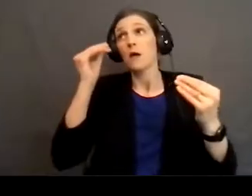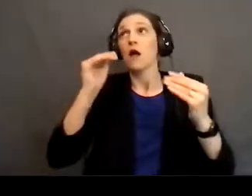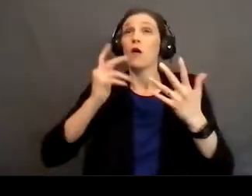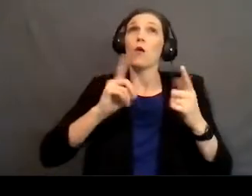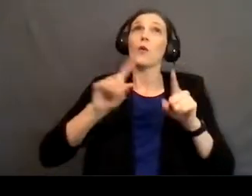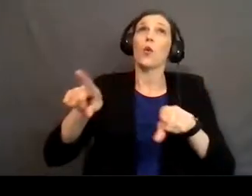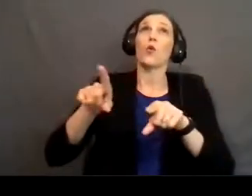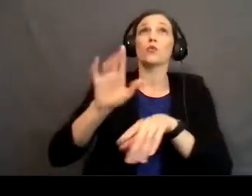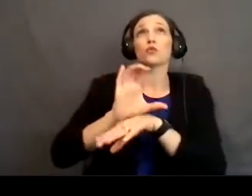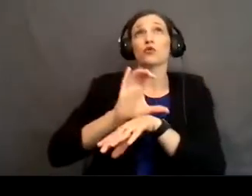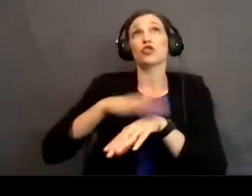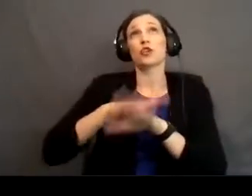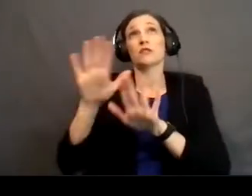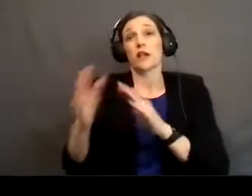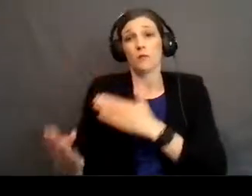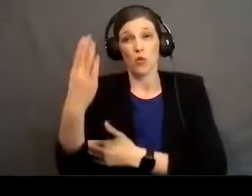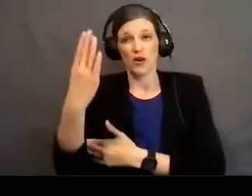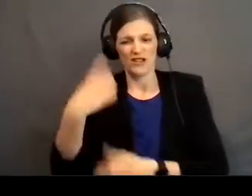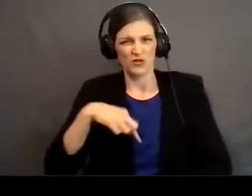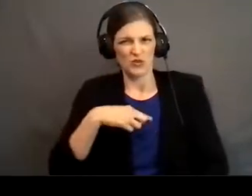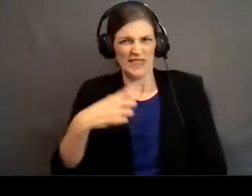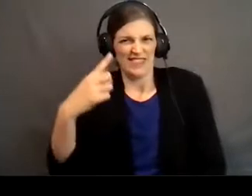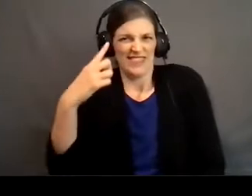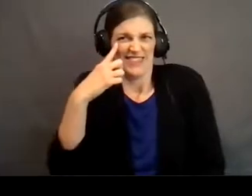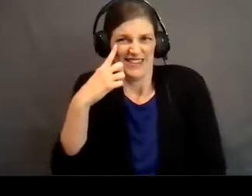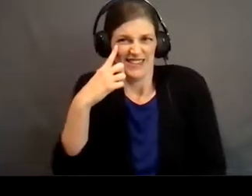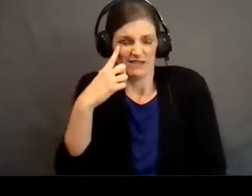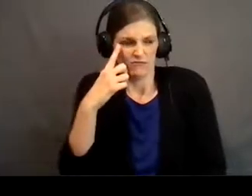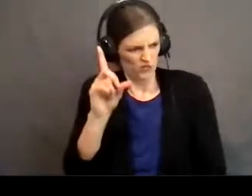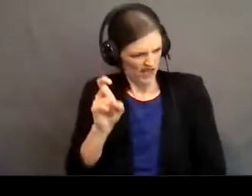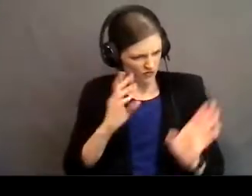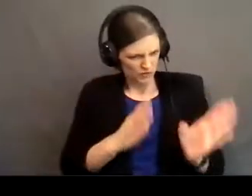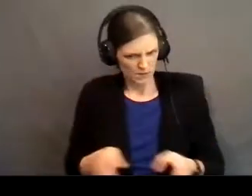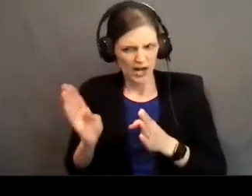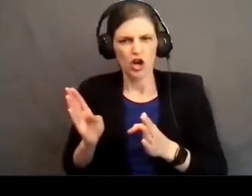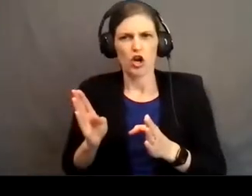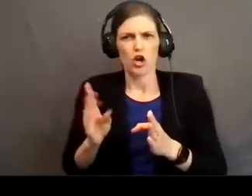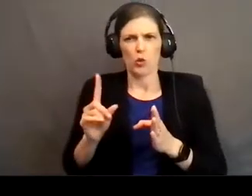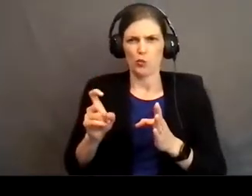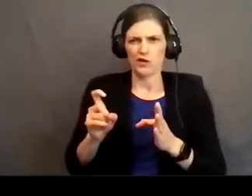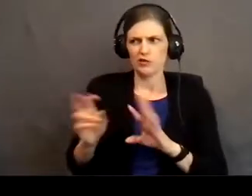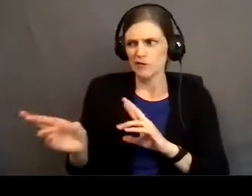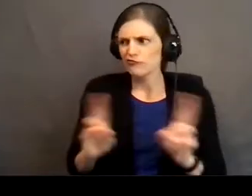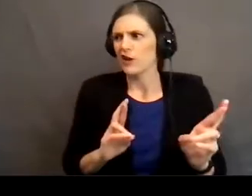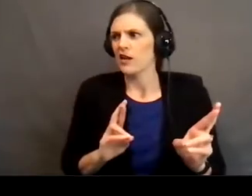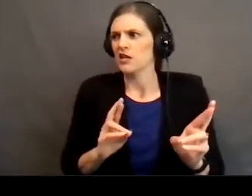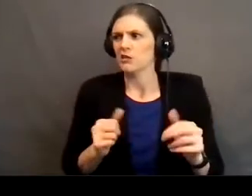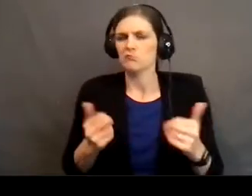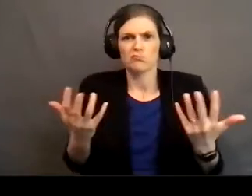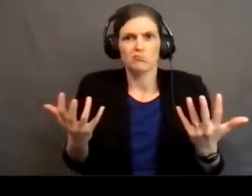on Sunday morning, do we even think at all that we have to prepare for it? That we have to get ready for it?